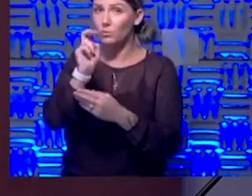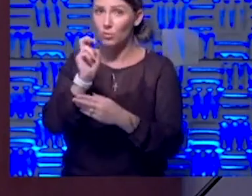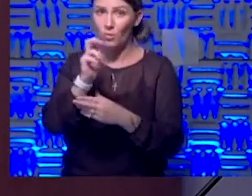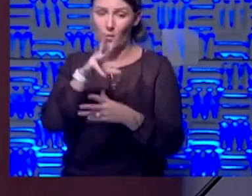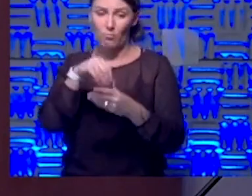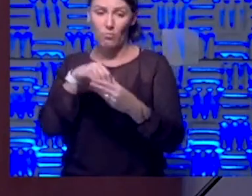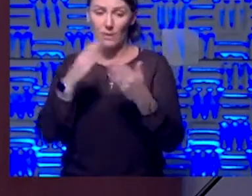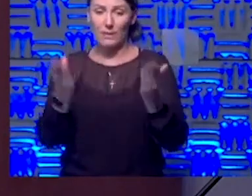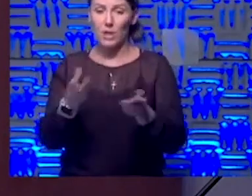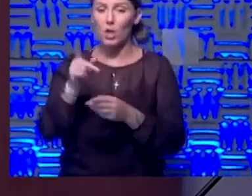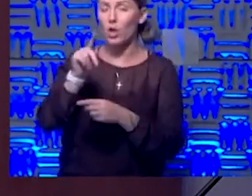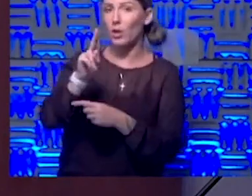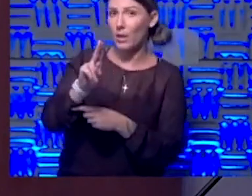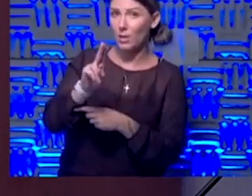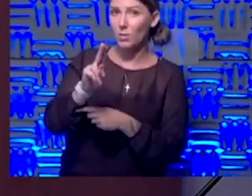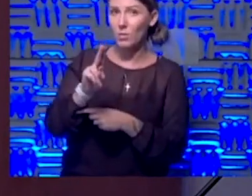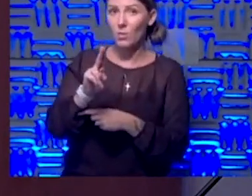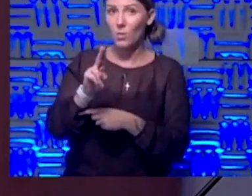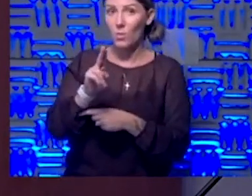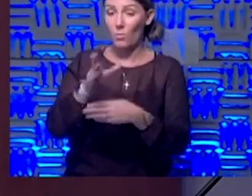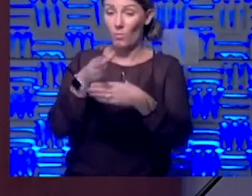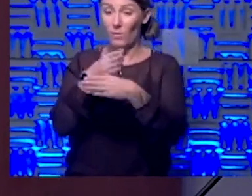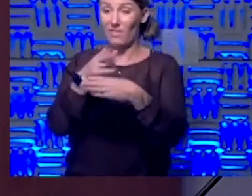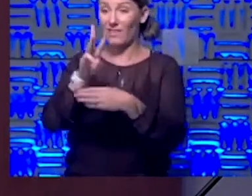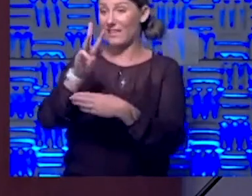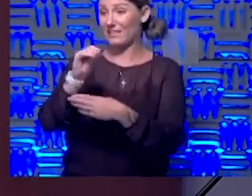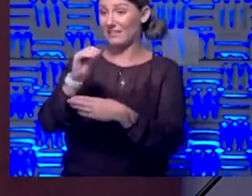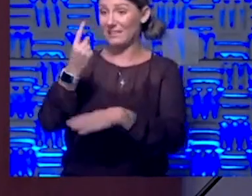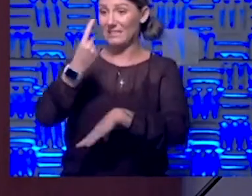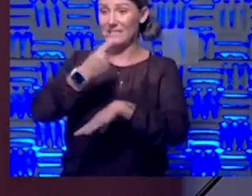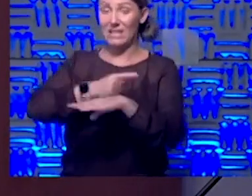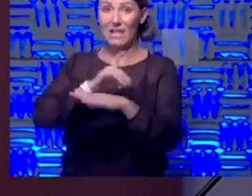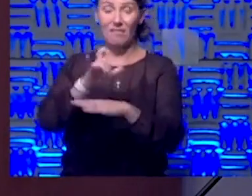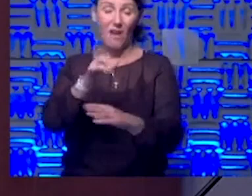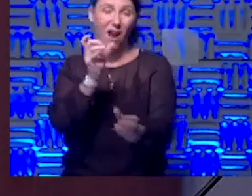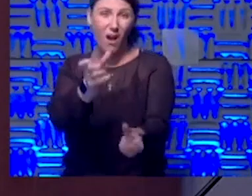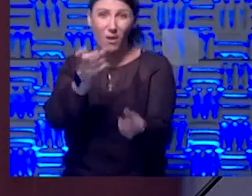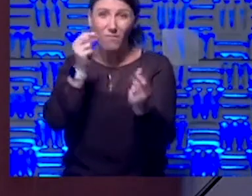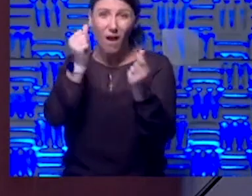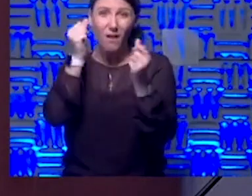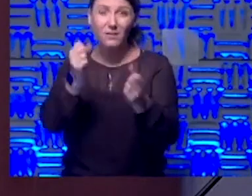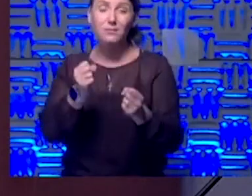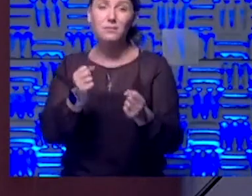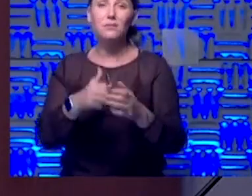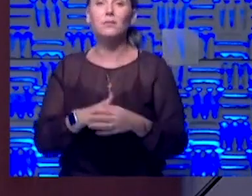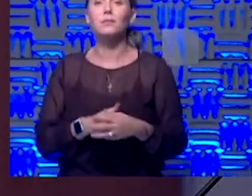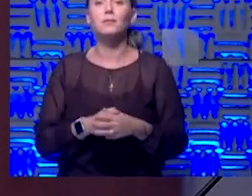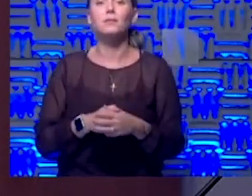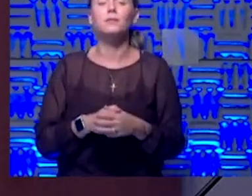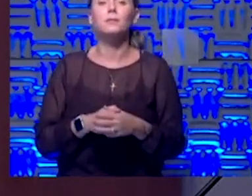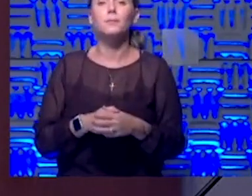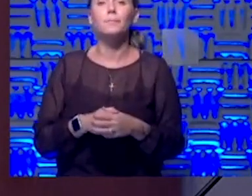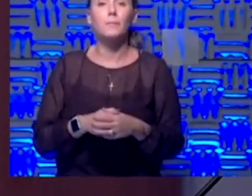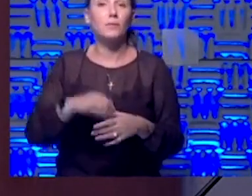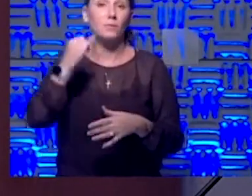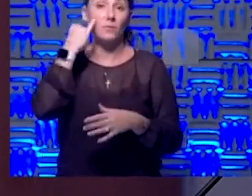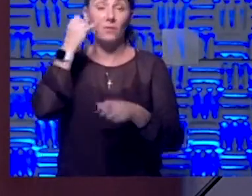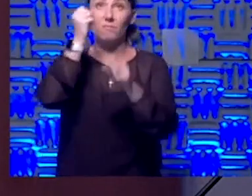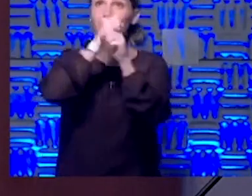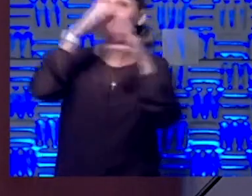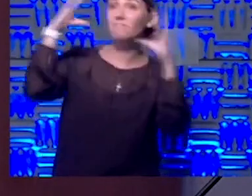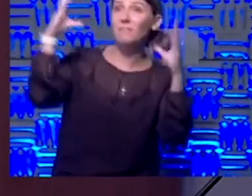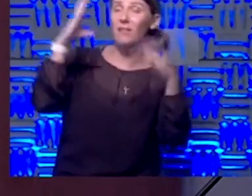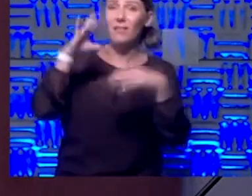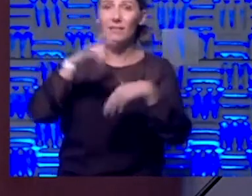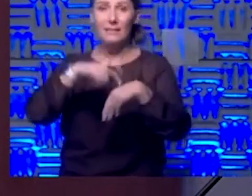um, over 60 days. That is Warp speed for us. And so, uh, if you can imagine then that